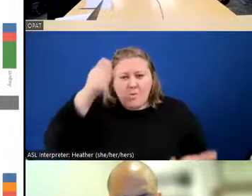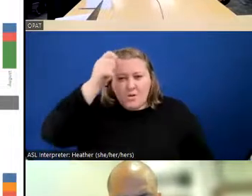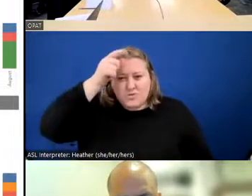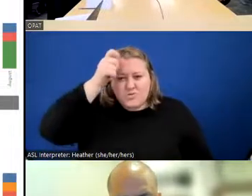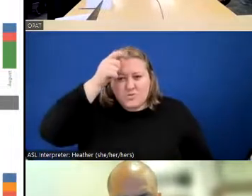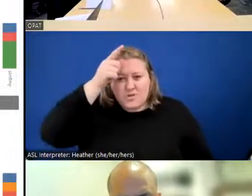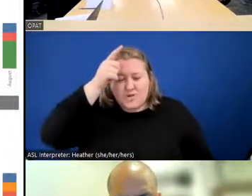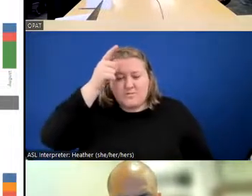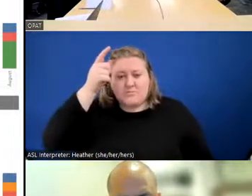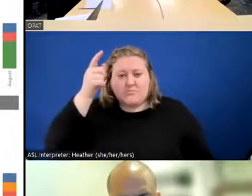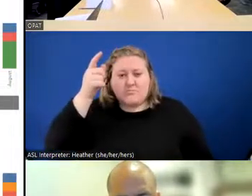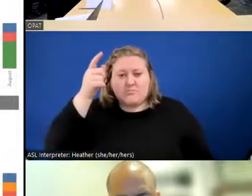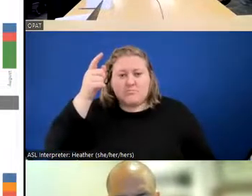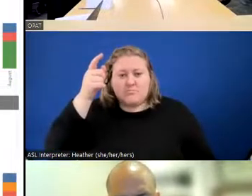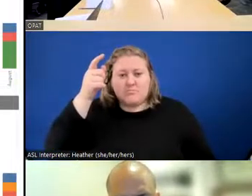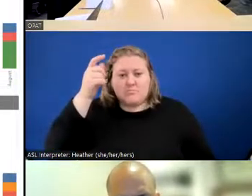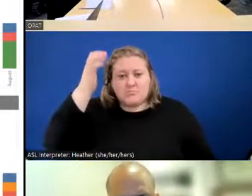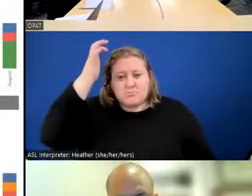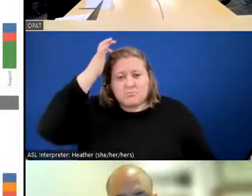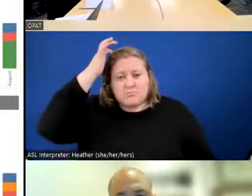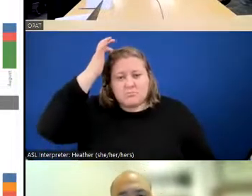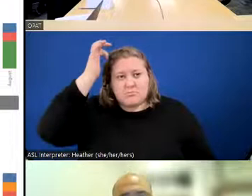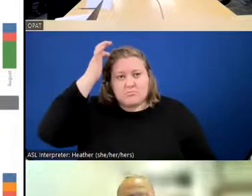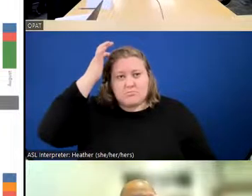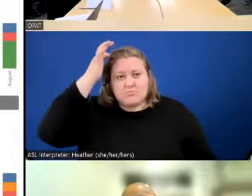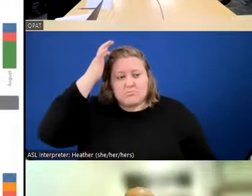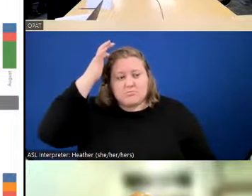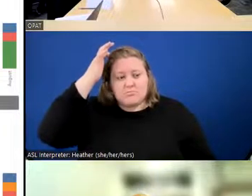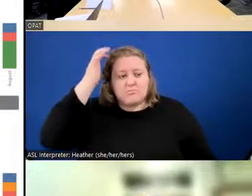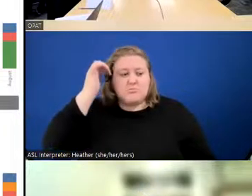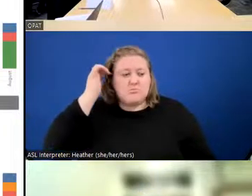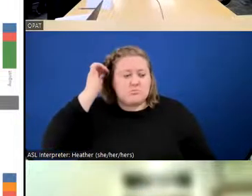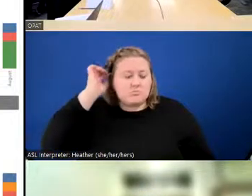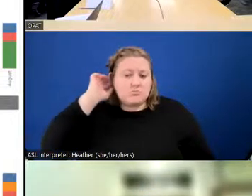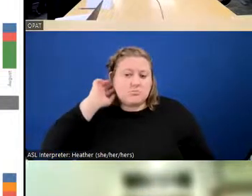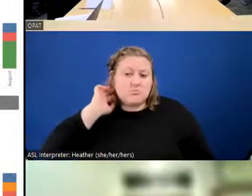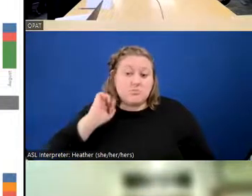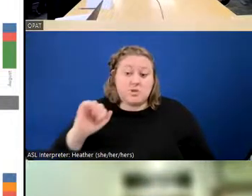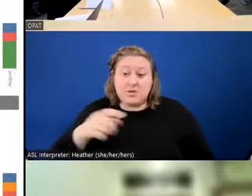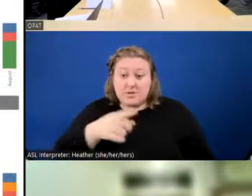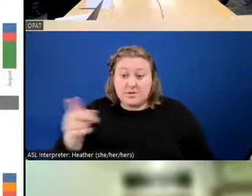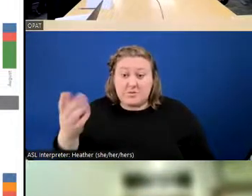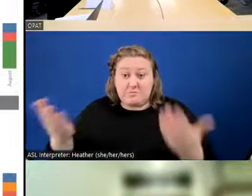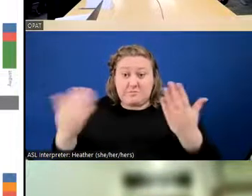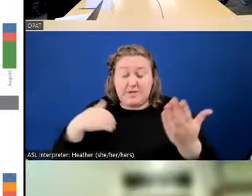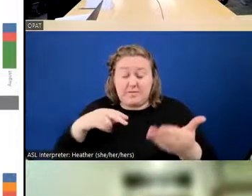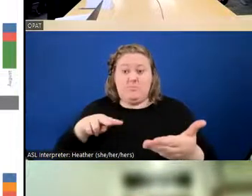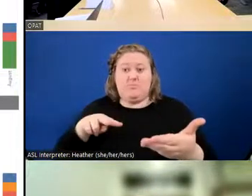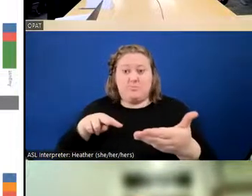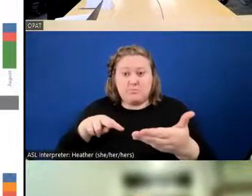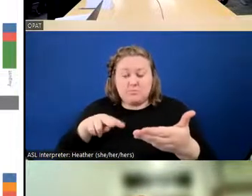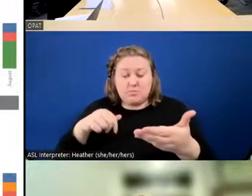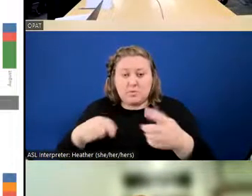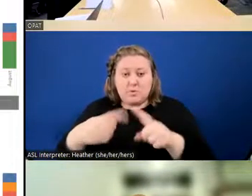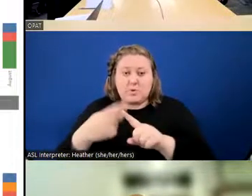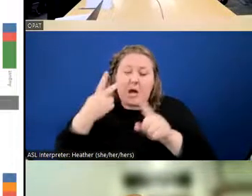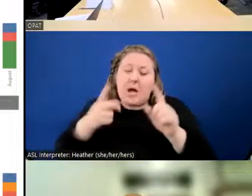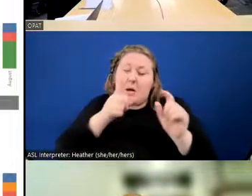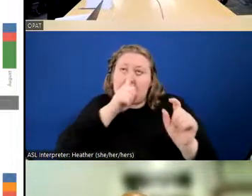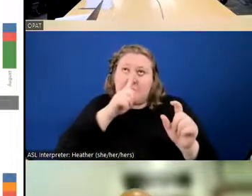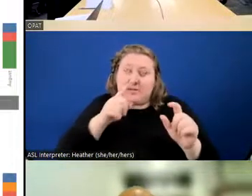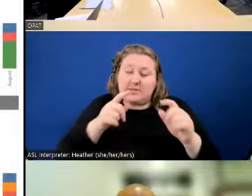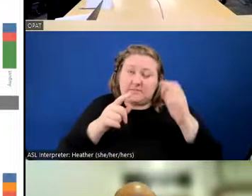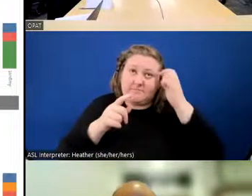for my fellow commissioners, may be shocked by a lot of the things that they see in this. Well, may not be shocked, but